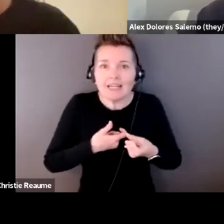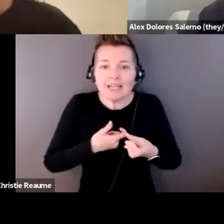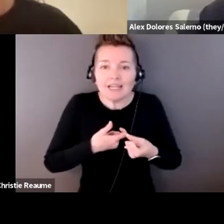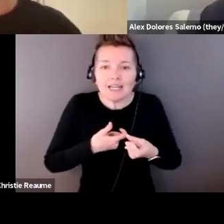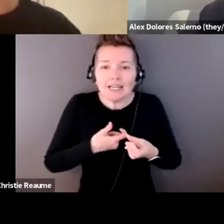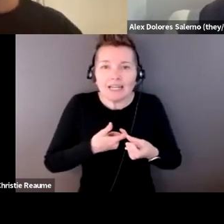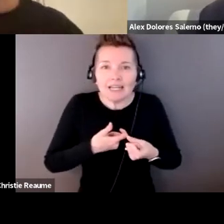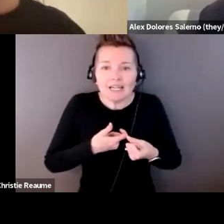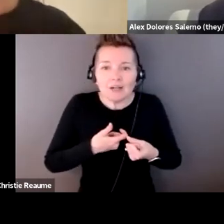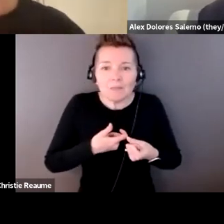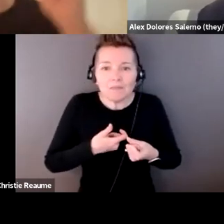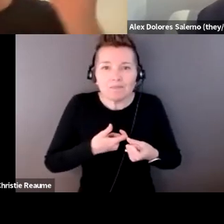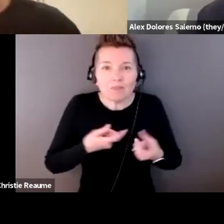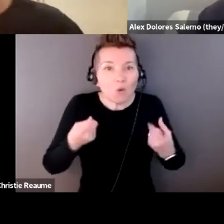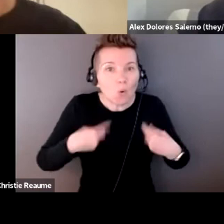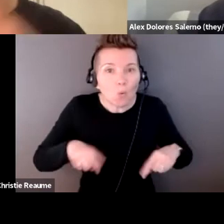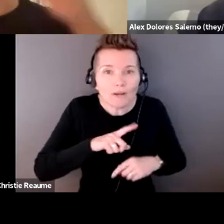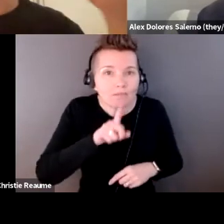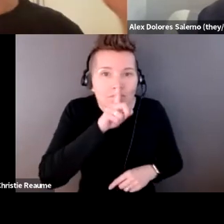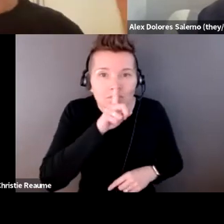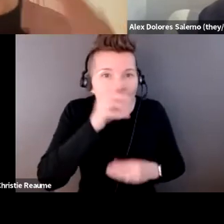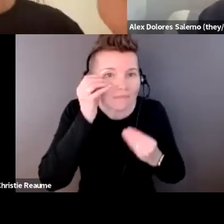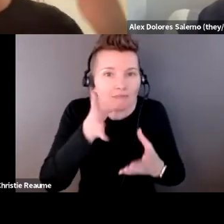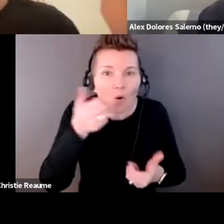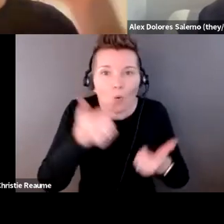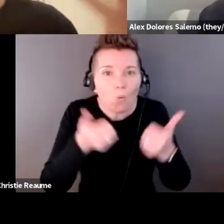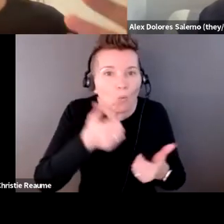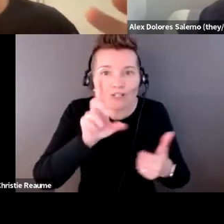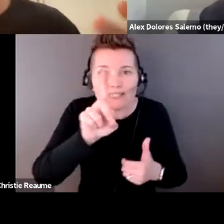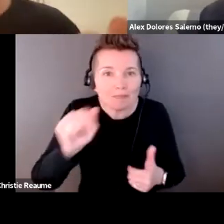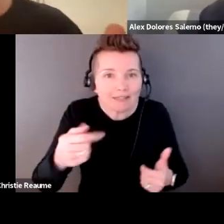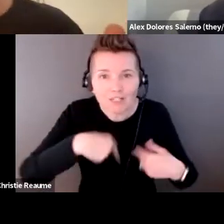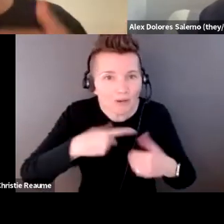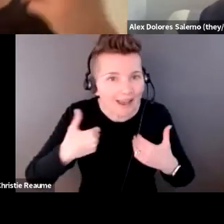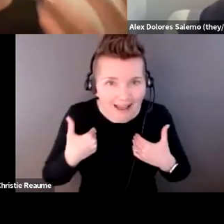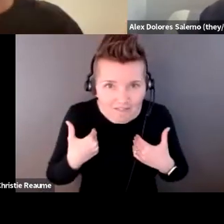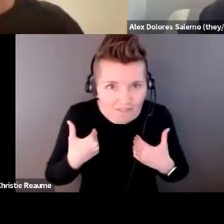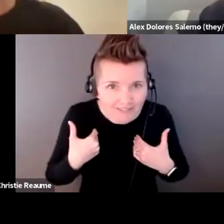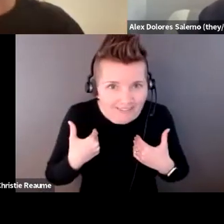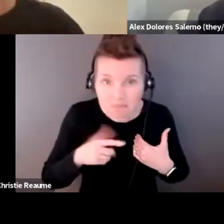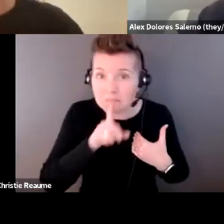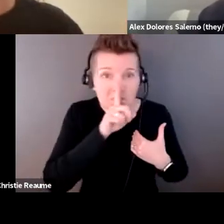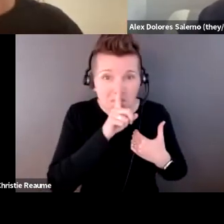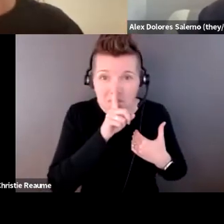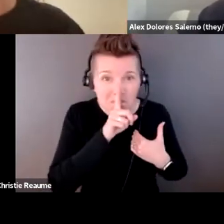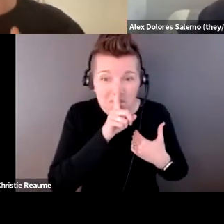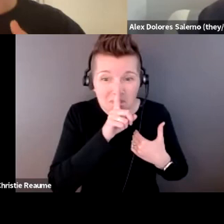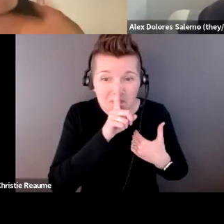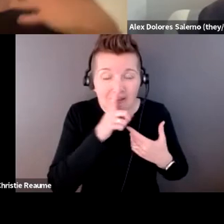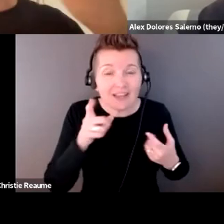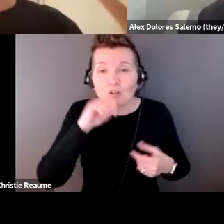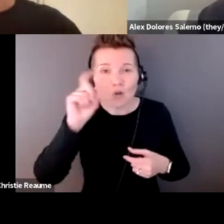Like none of us said, like, we have XYZ disease or we deal with this, this, this in us in a way that is